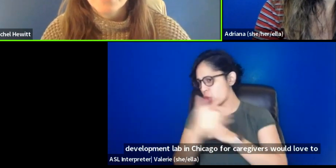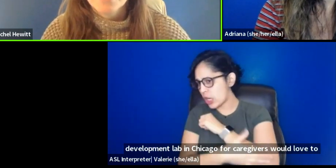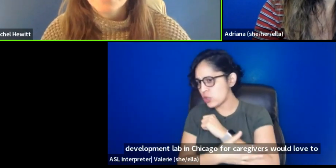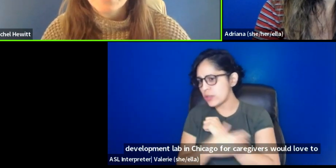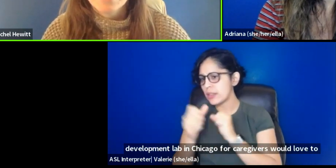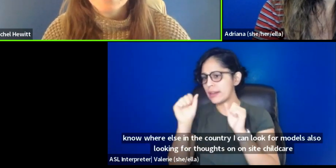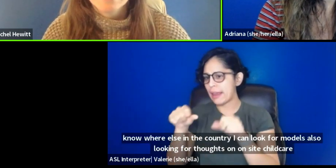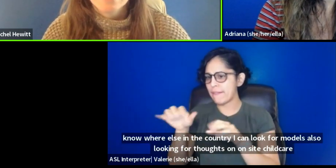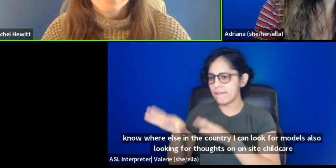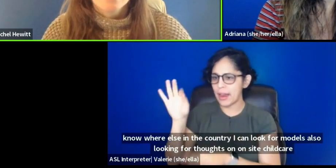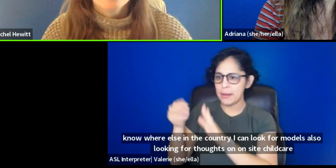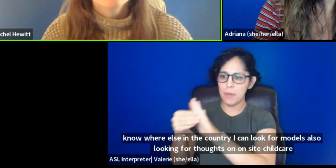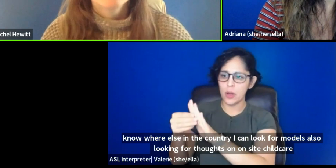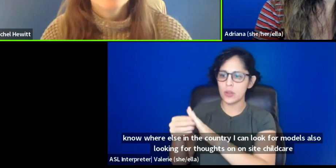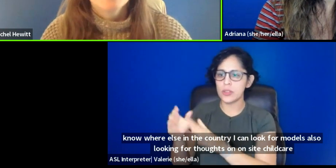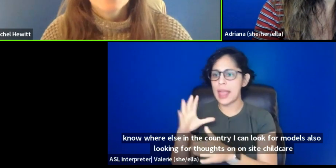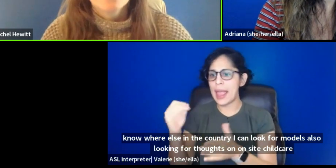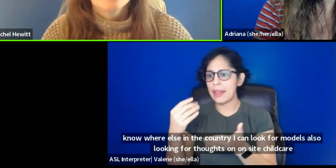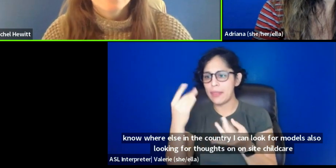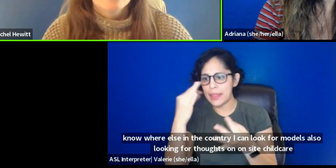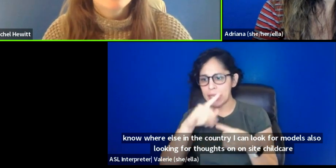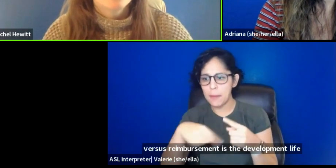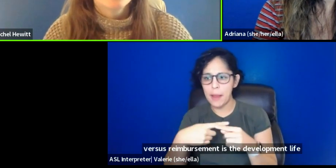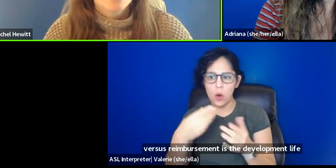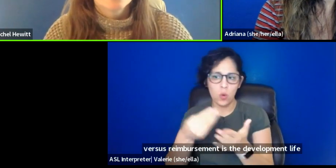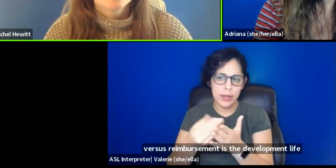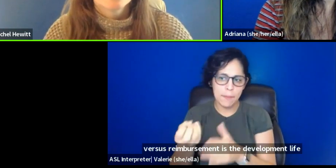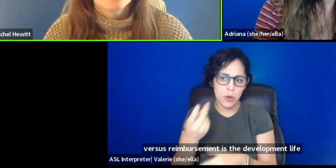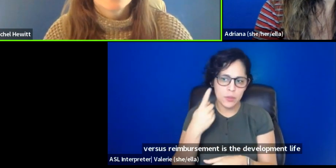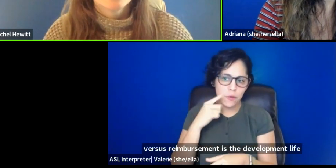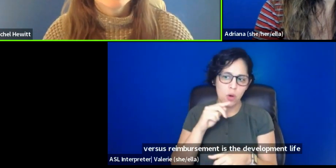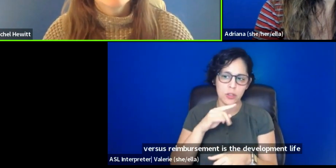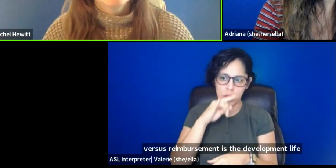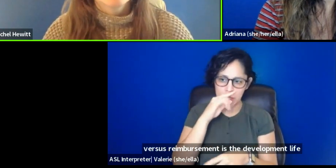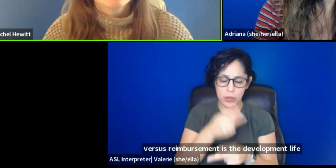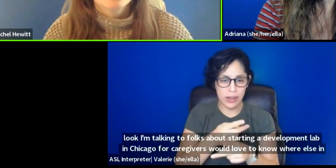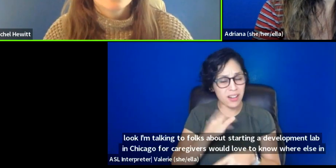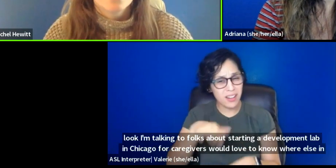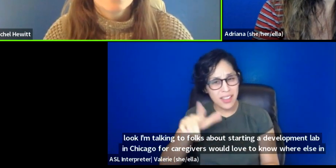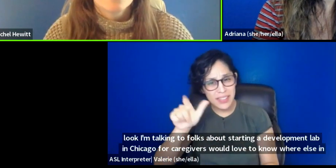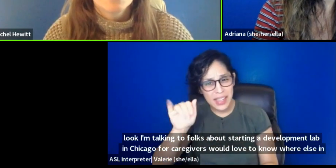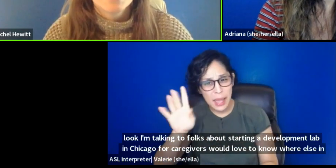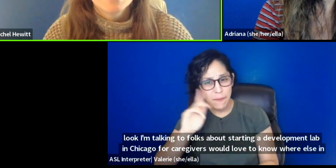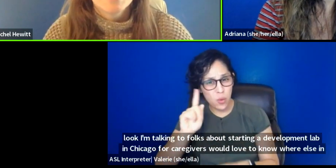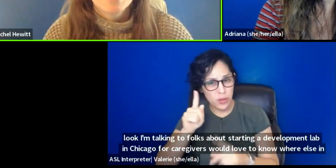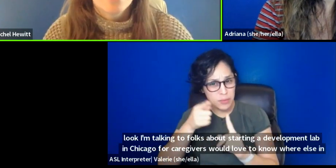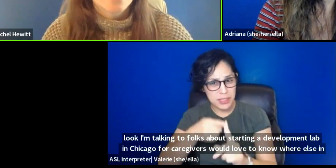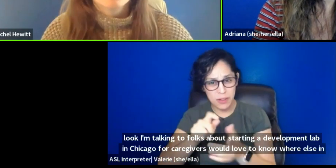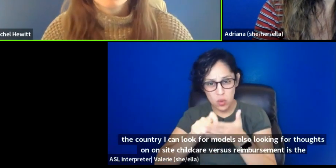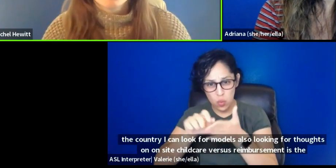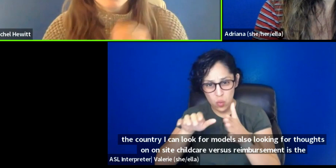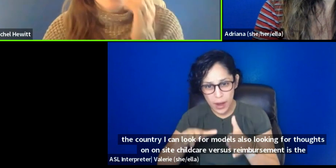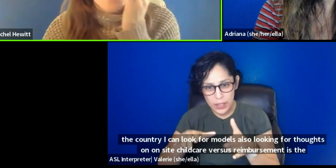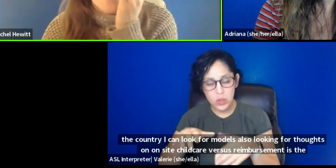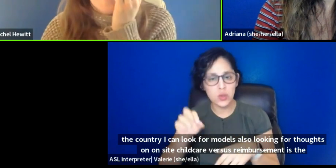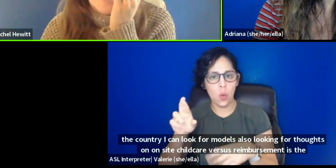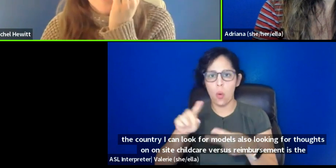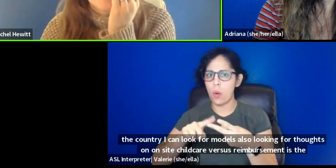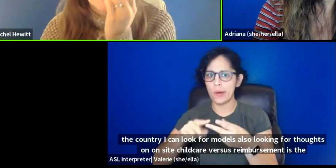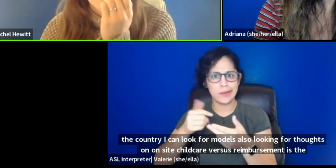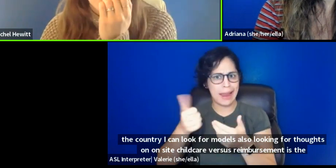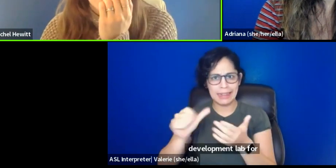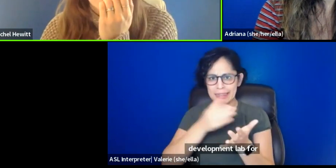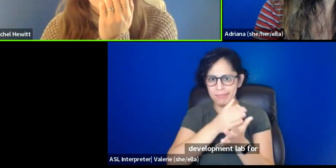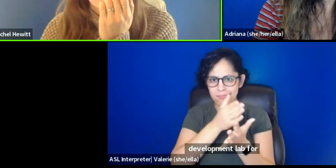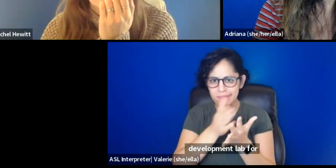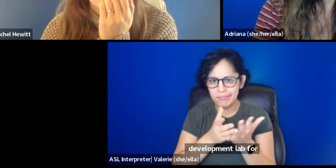childcare versus reimbursements is the development lab for writers, Jenny specifically, or multidisciplinary or all, or.